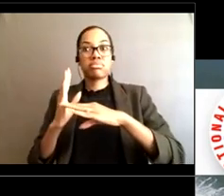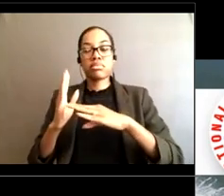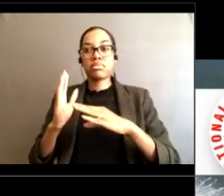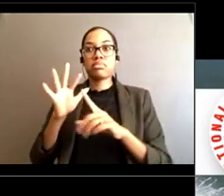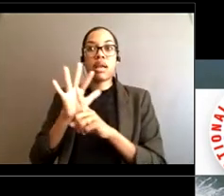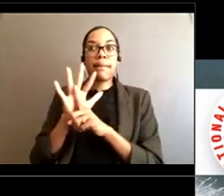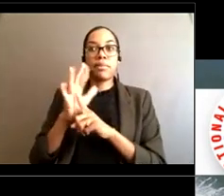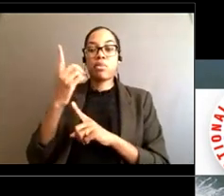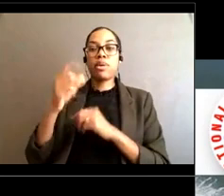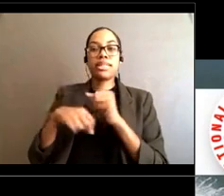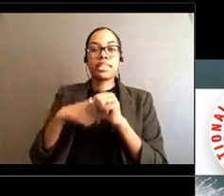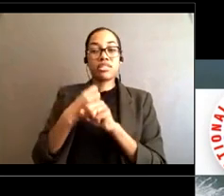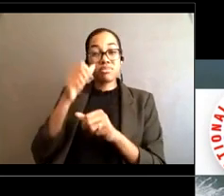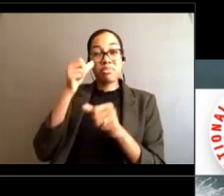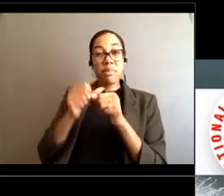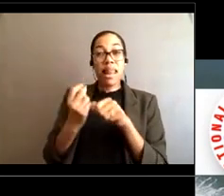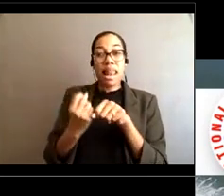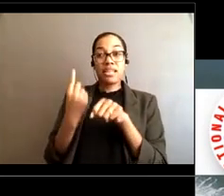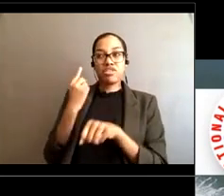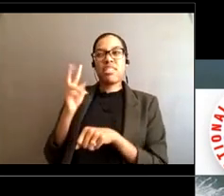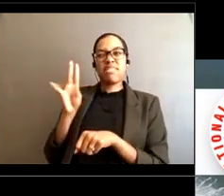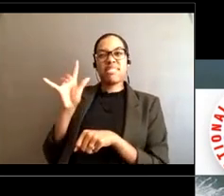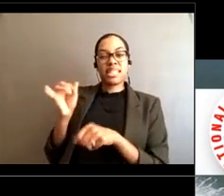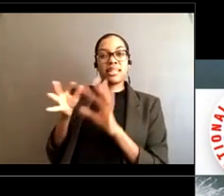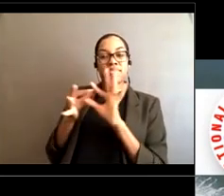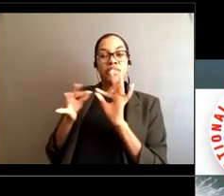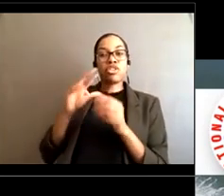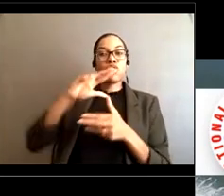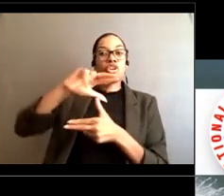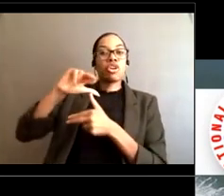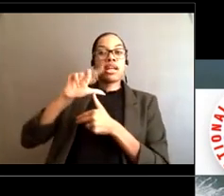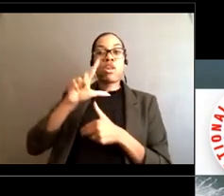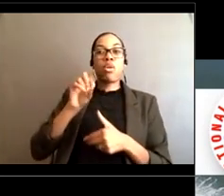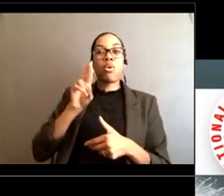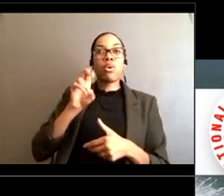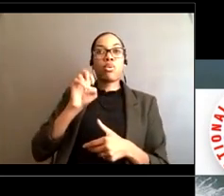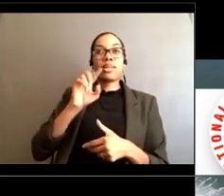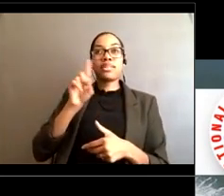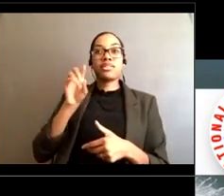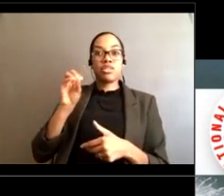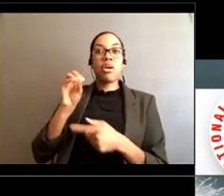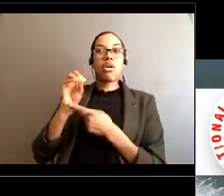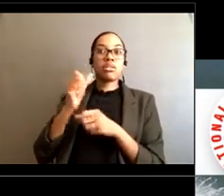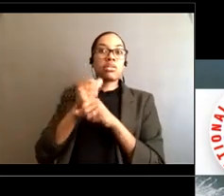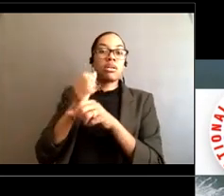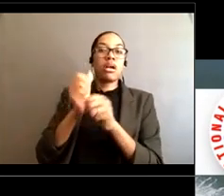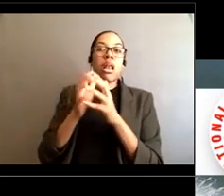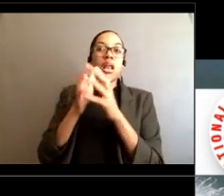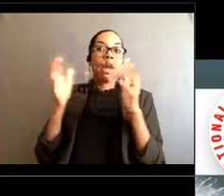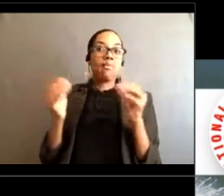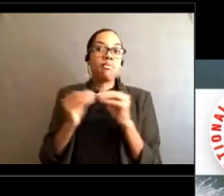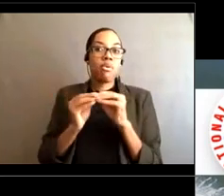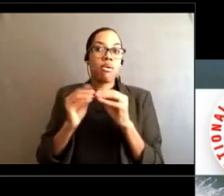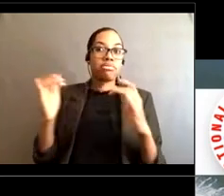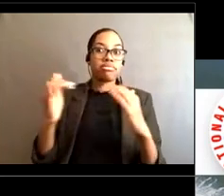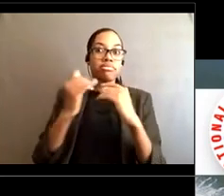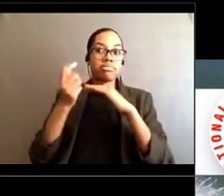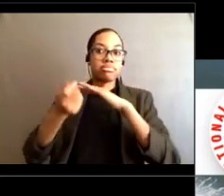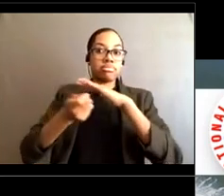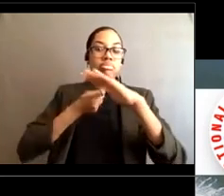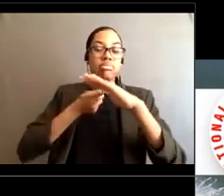talking about hurricane lorenzo We actually had some other tropical systems producing swells too and we had a very Long